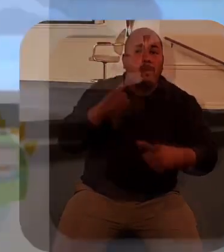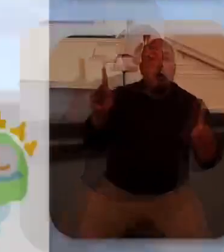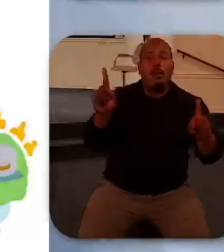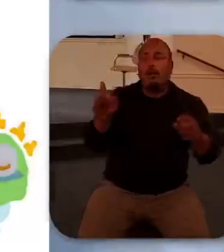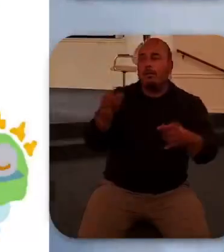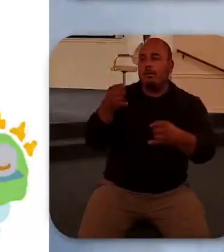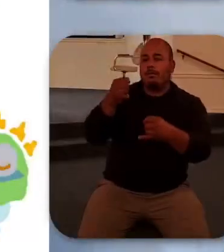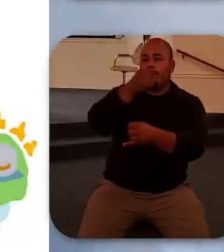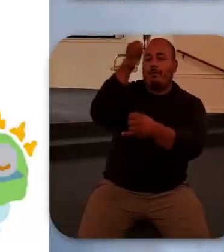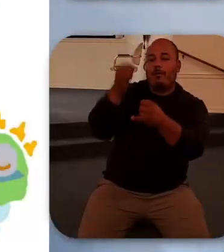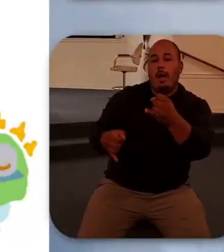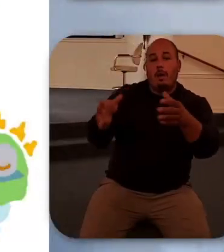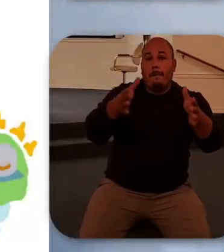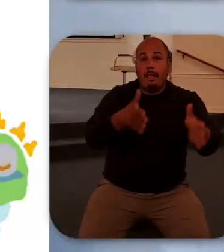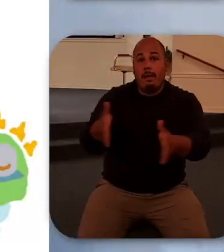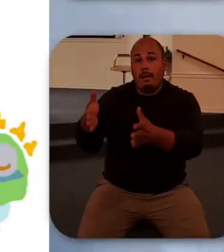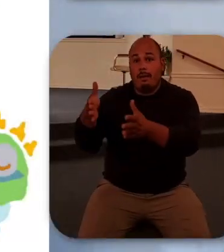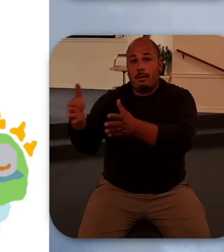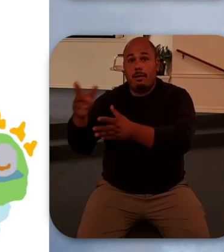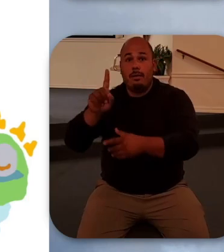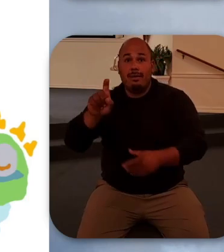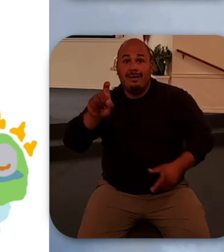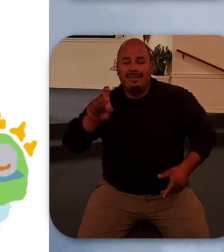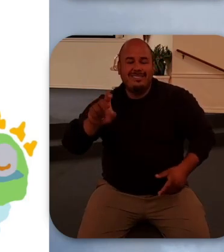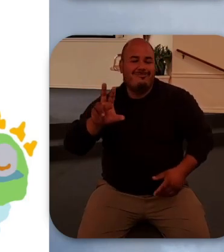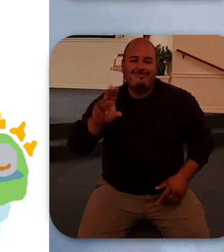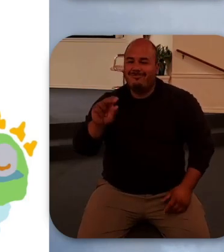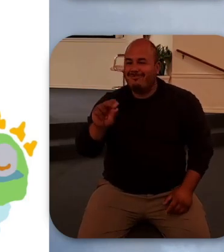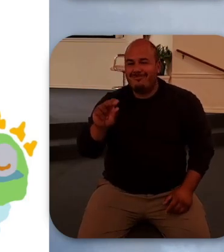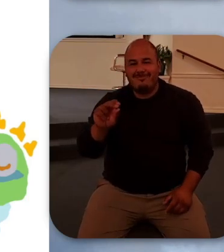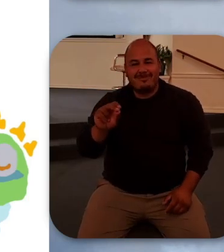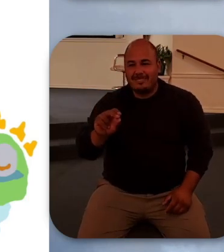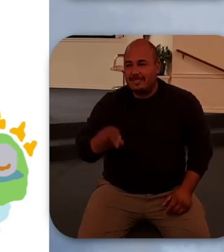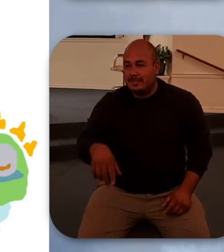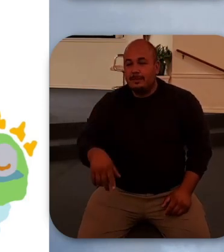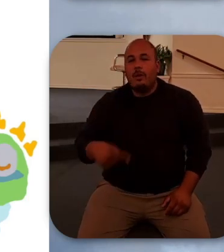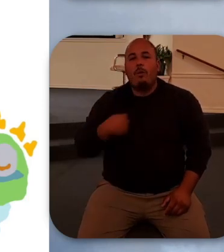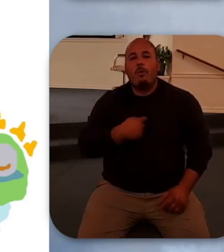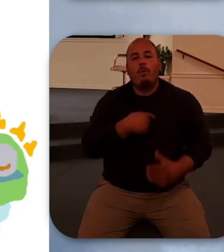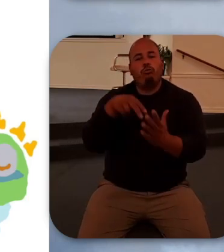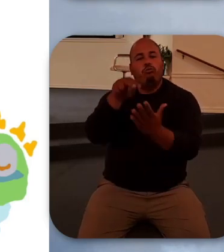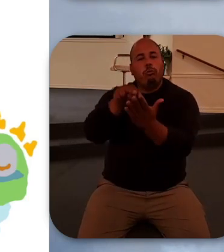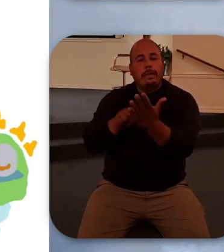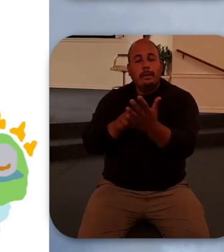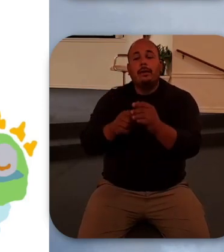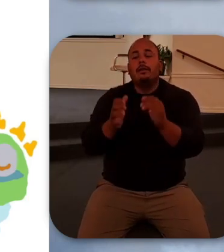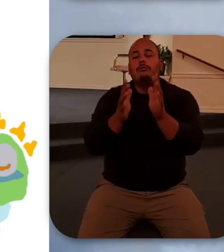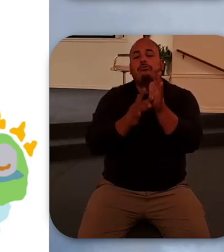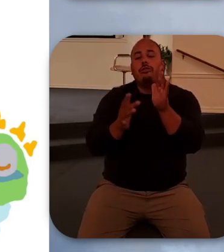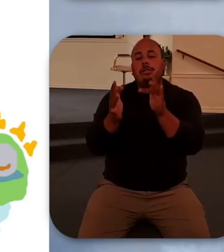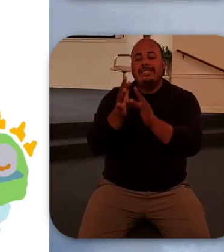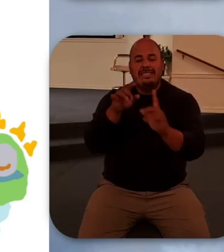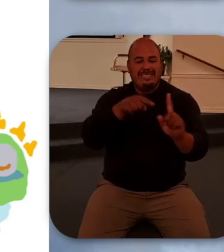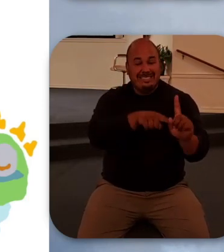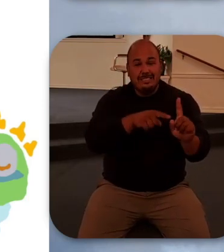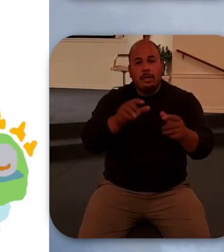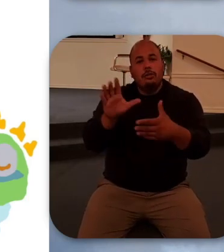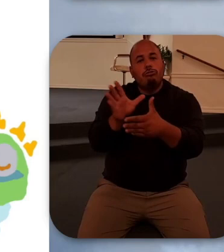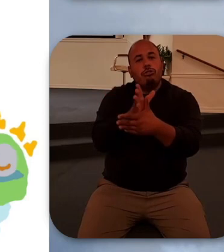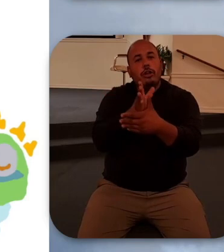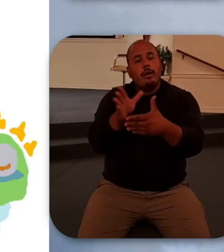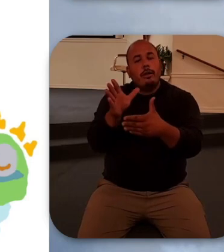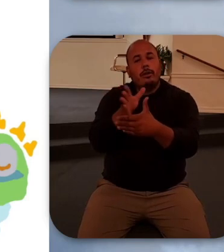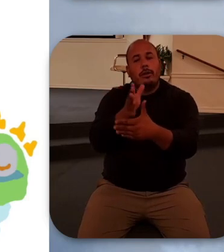15 says Jesus shared in our humanity the son of God became human so